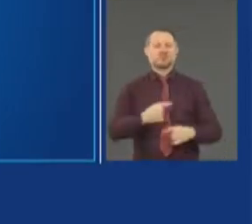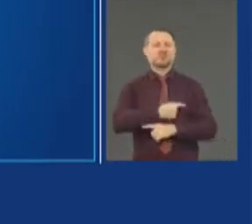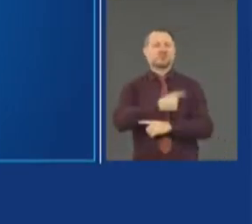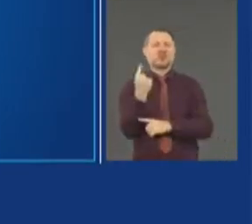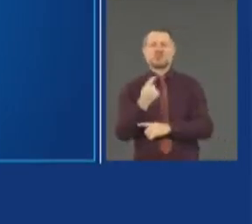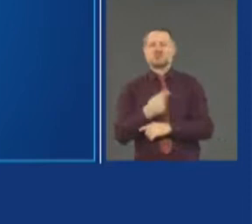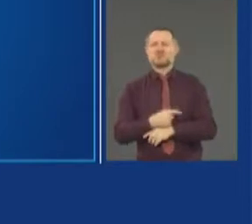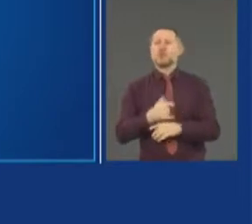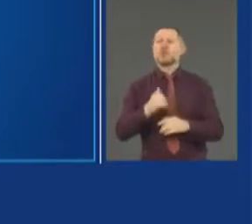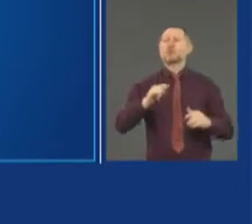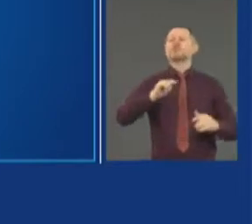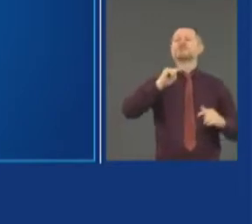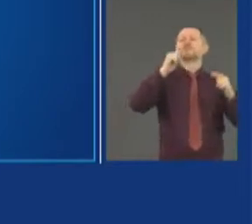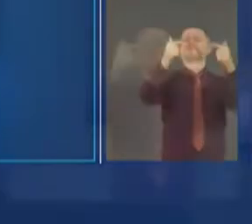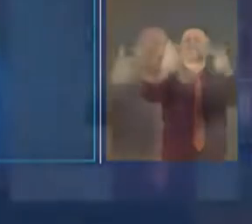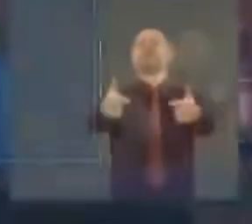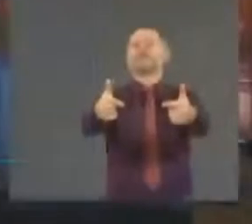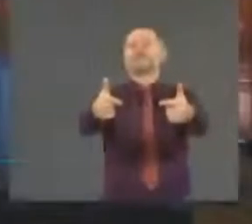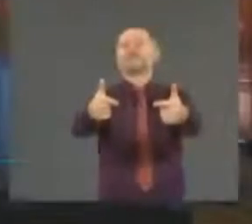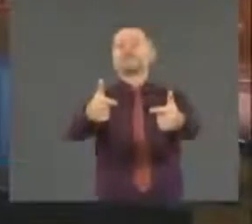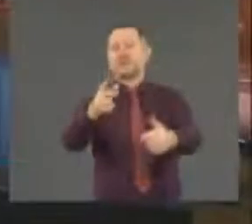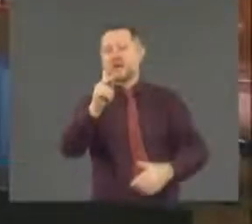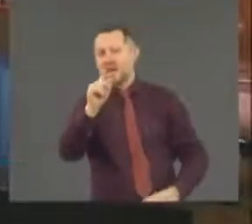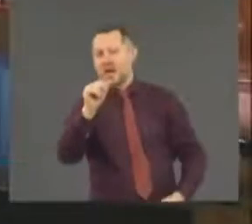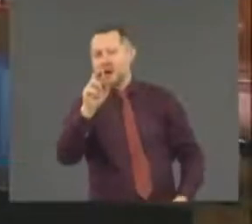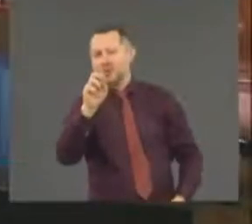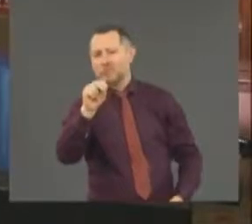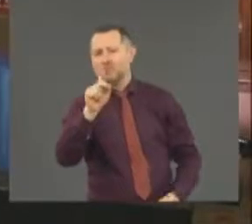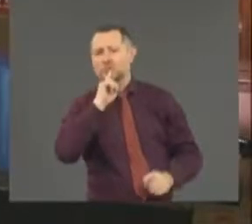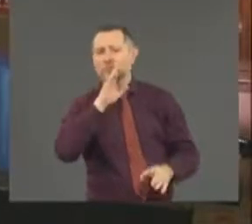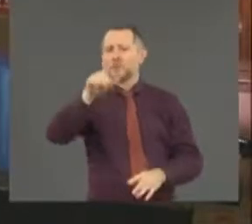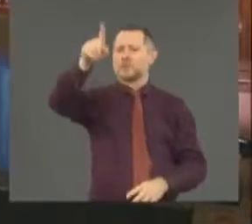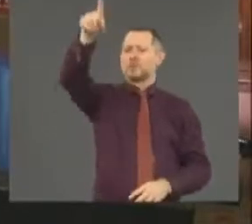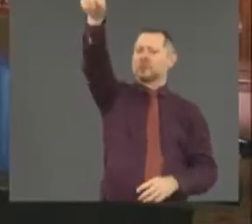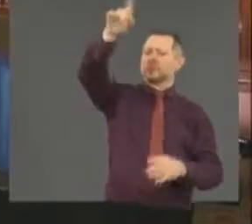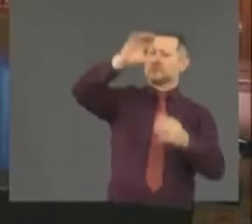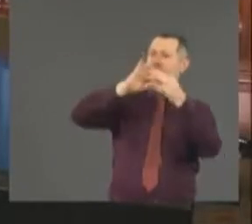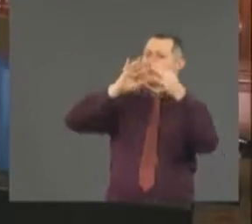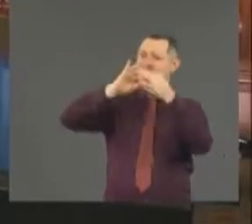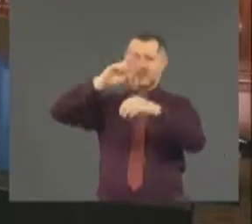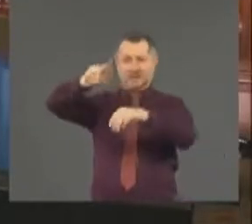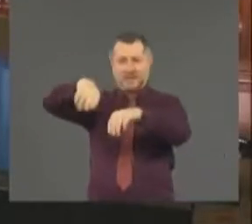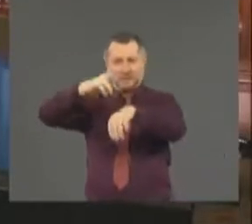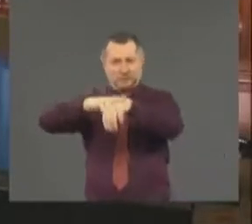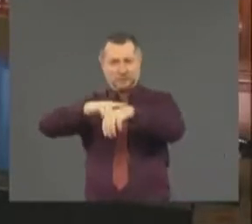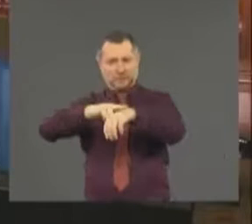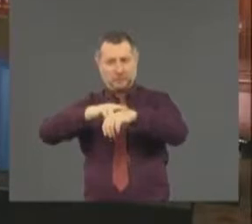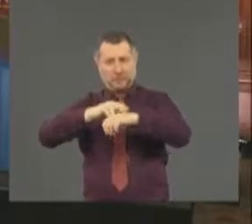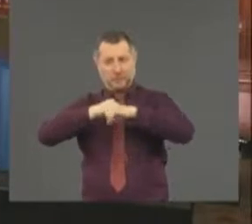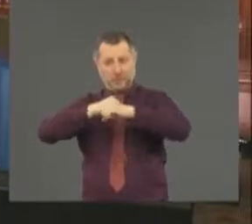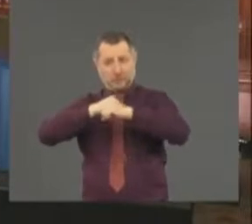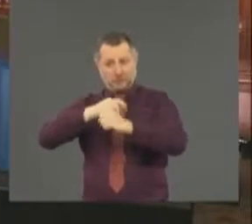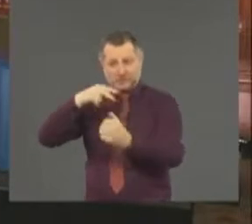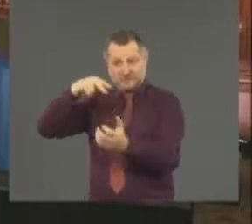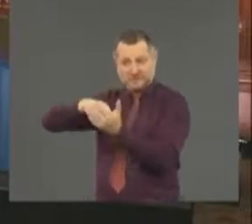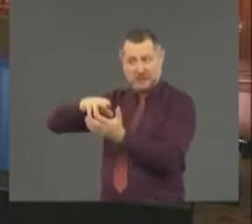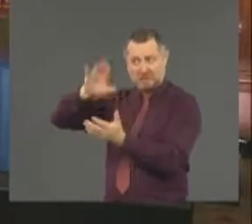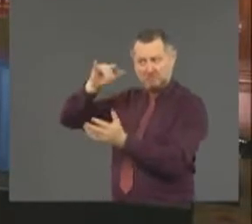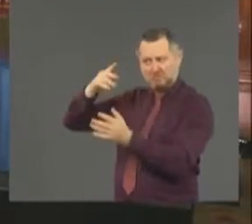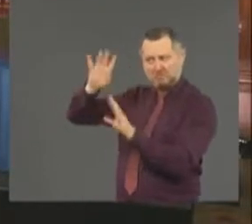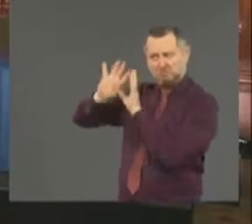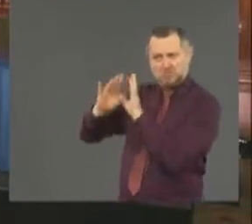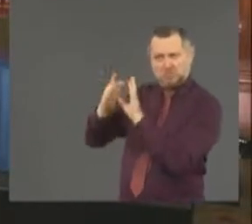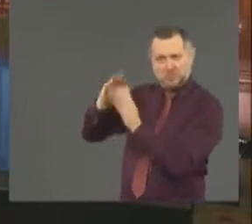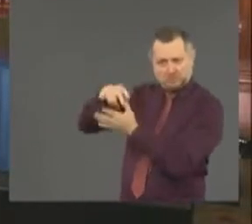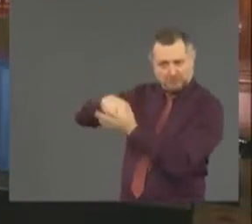Karen? Governor, you said the National Guard is on standby. This time I did hear what you said. Are you recommending